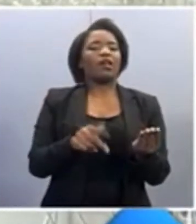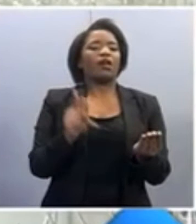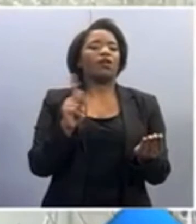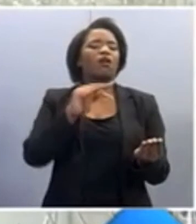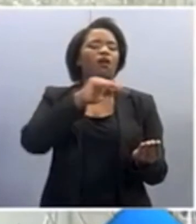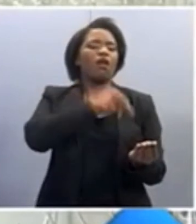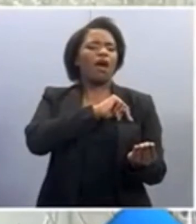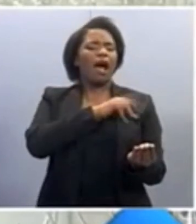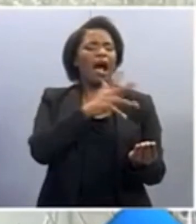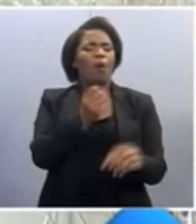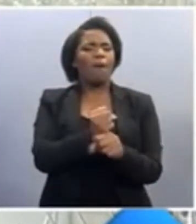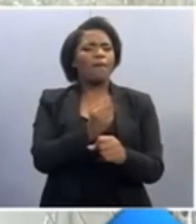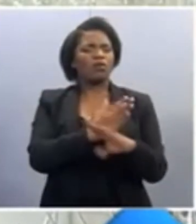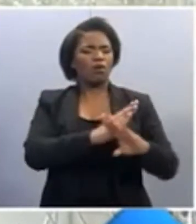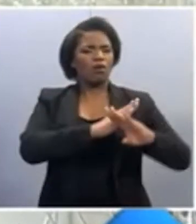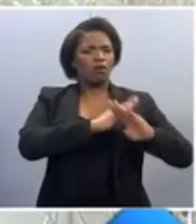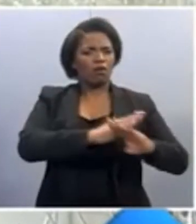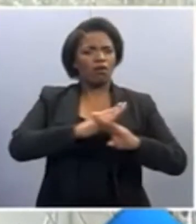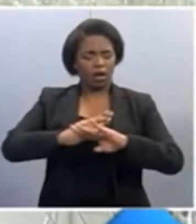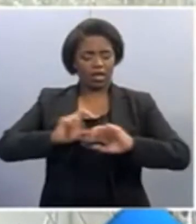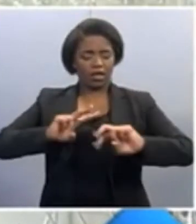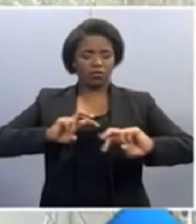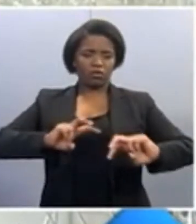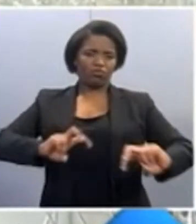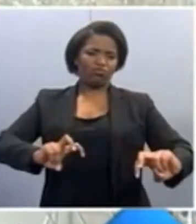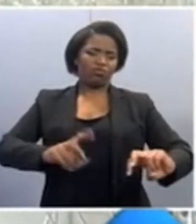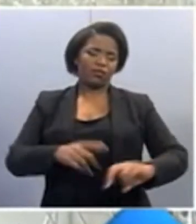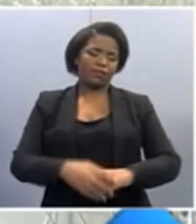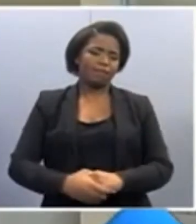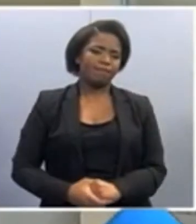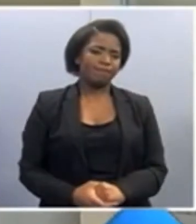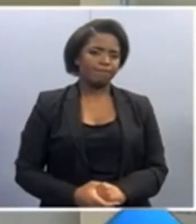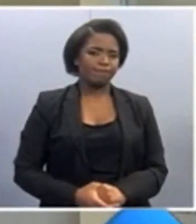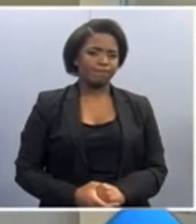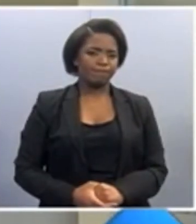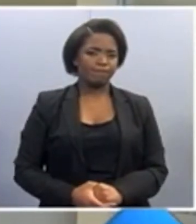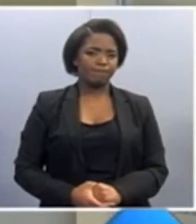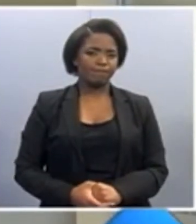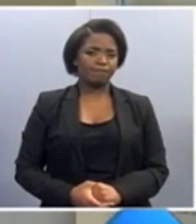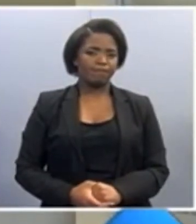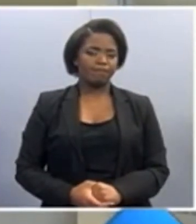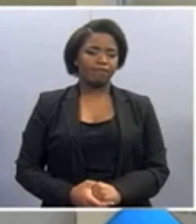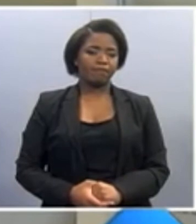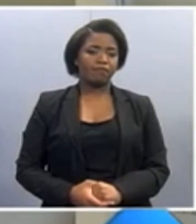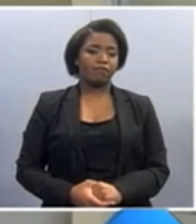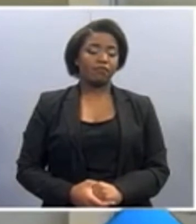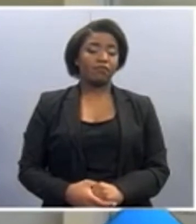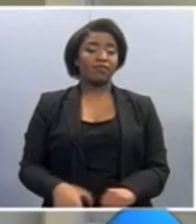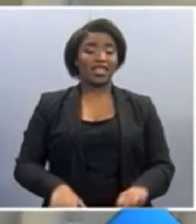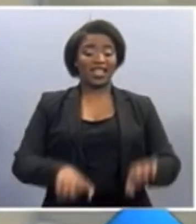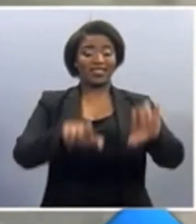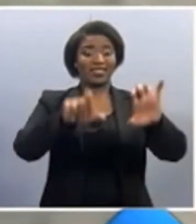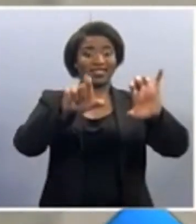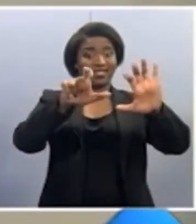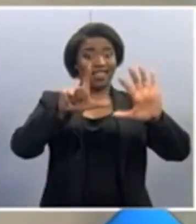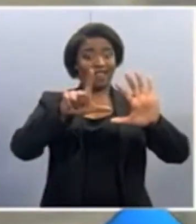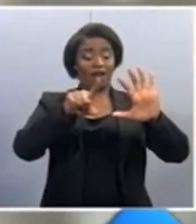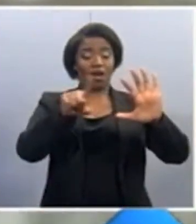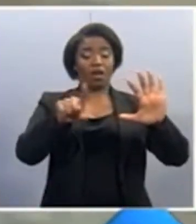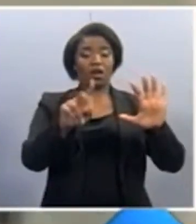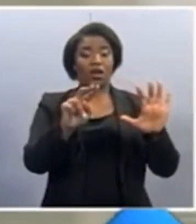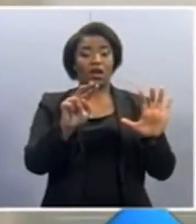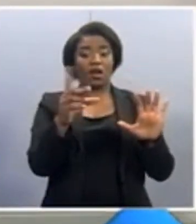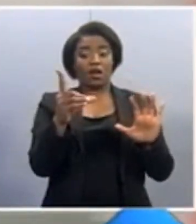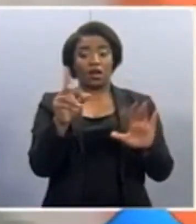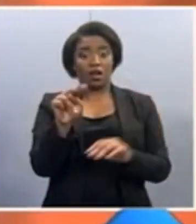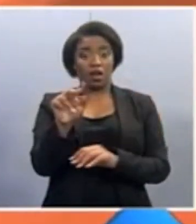stop transmission to some of the most infected groups in South Africa? The seven DNA research facilities are